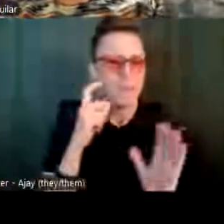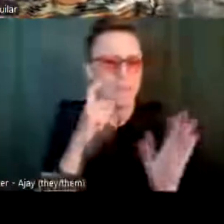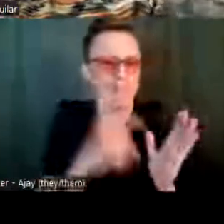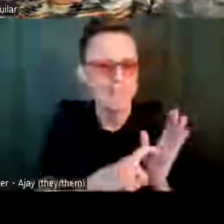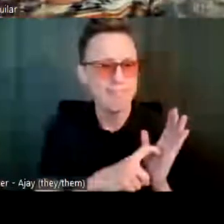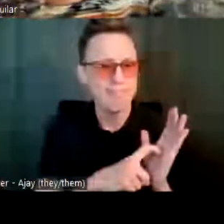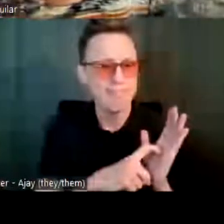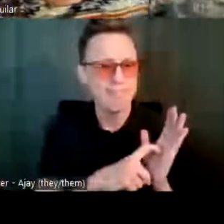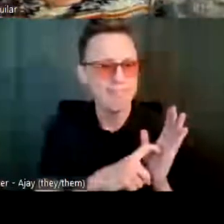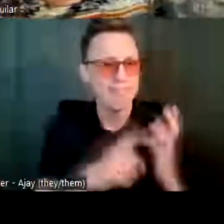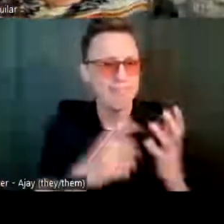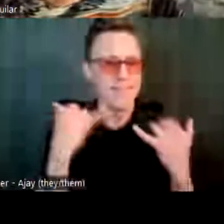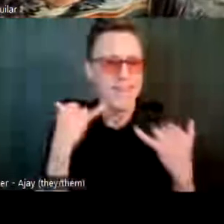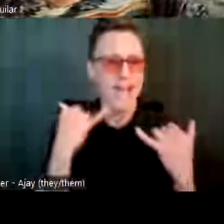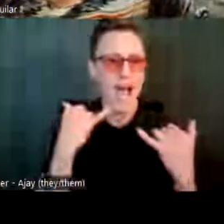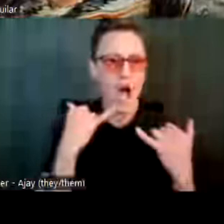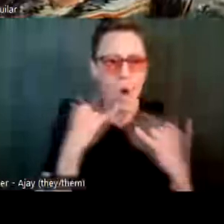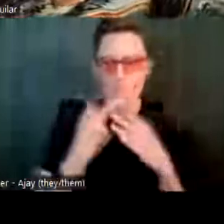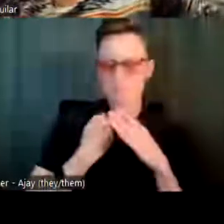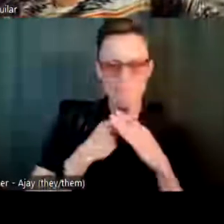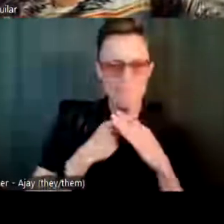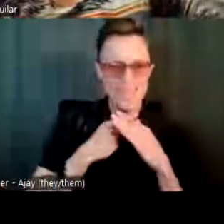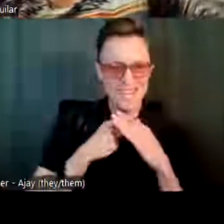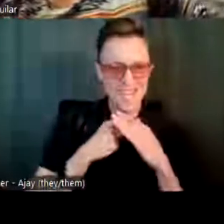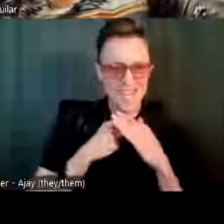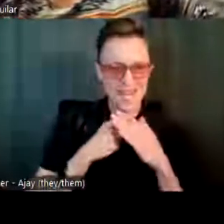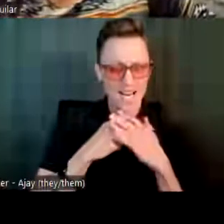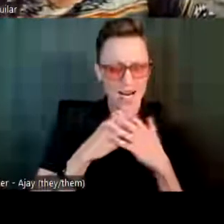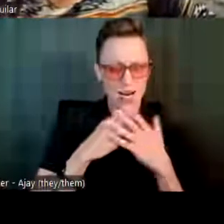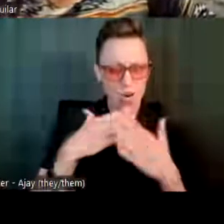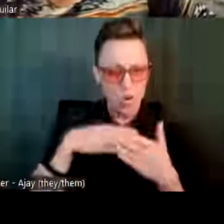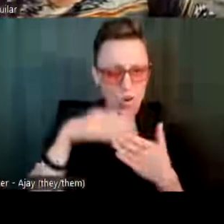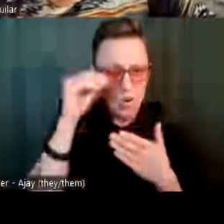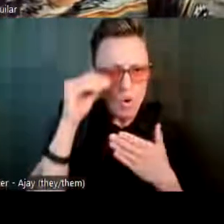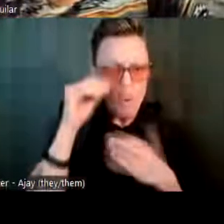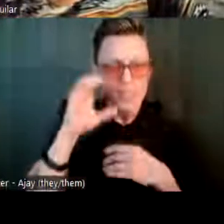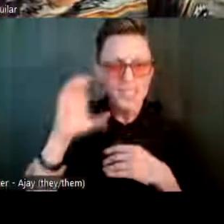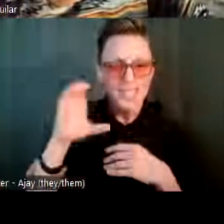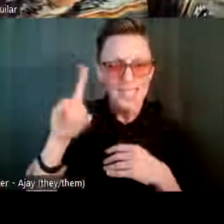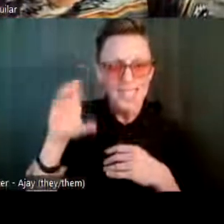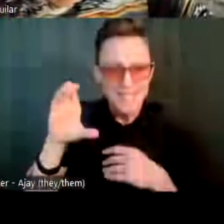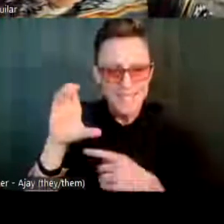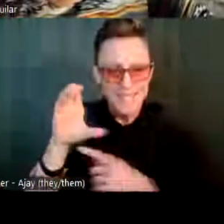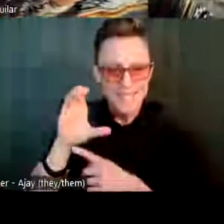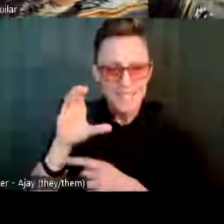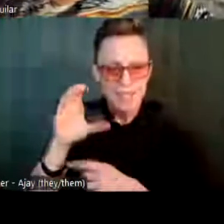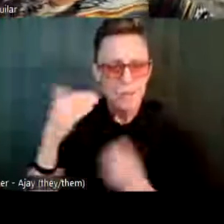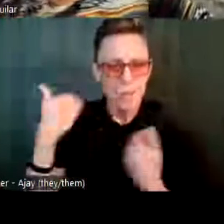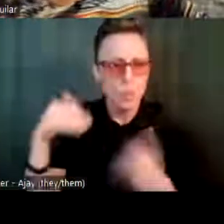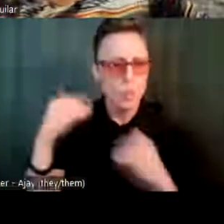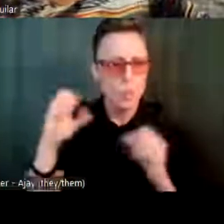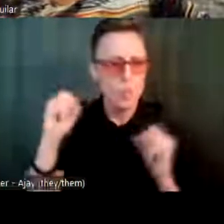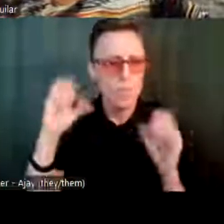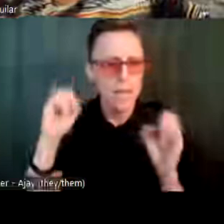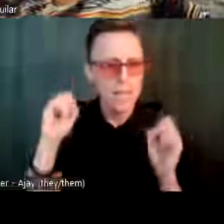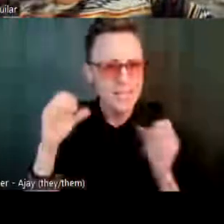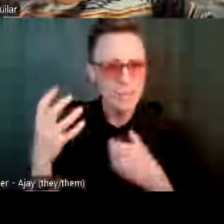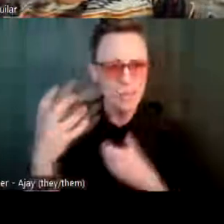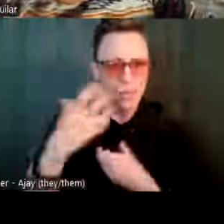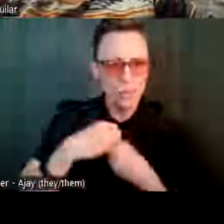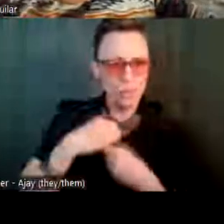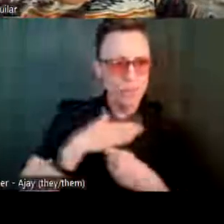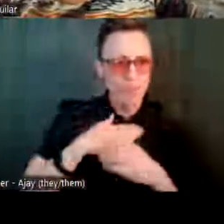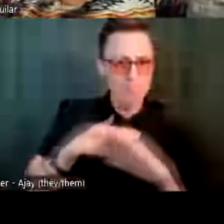of like we're at the forefront of it. And I feel like joining CCDC has been an excellent part of my journey as